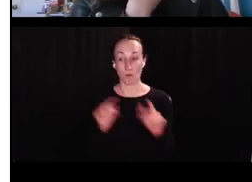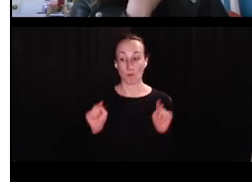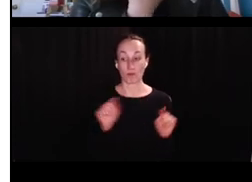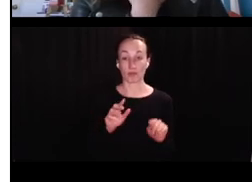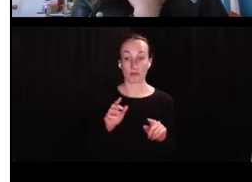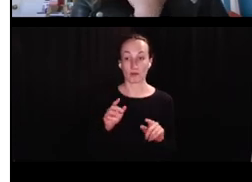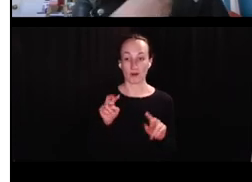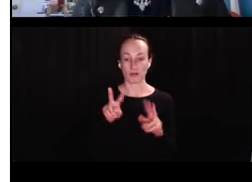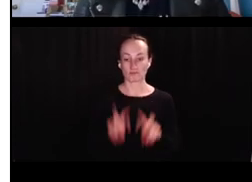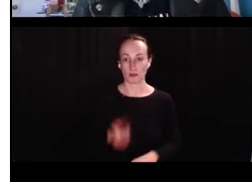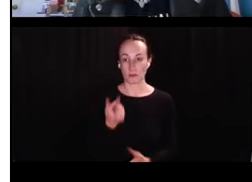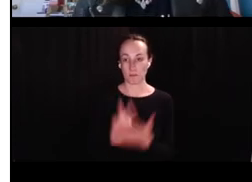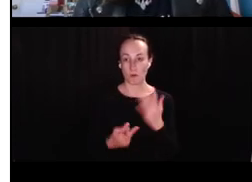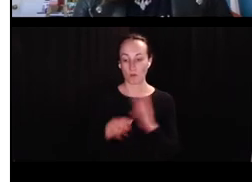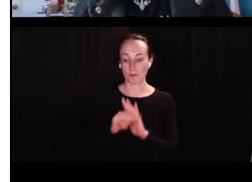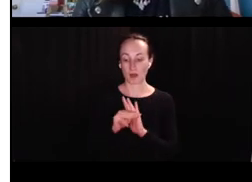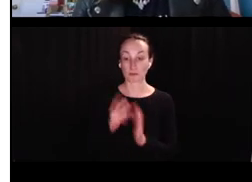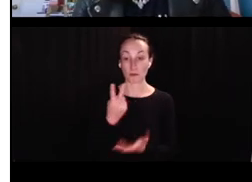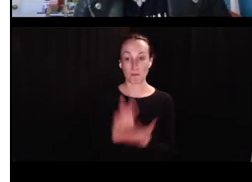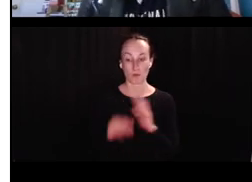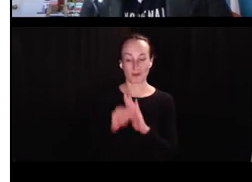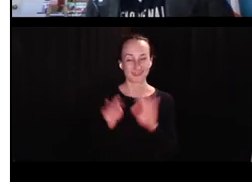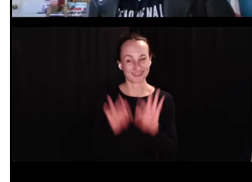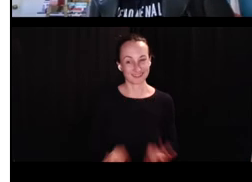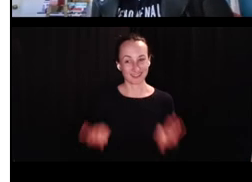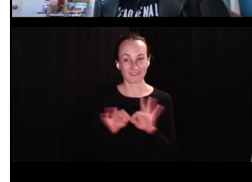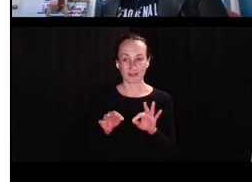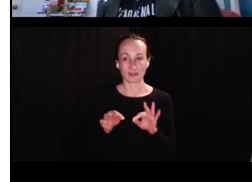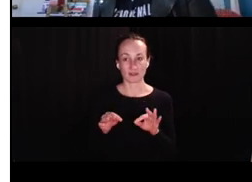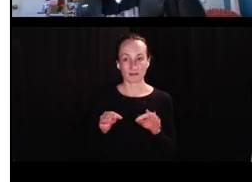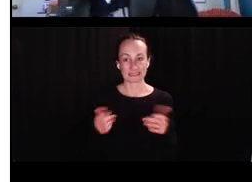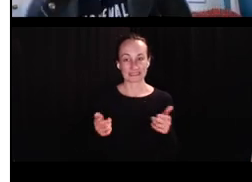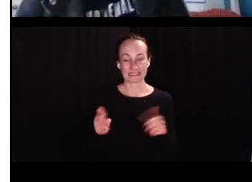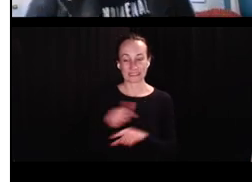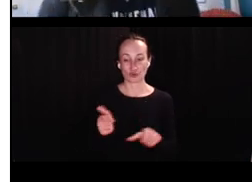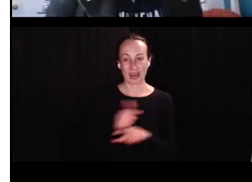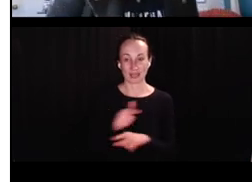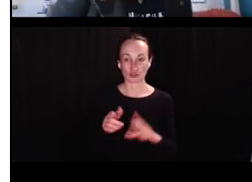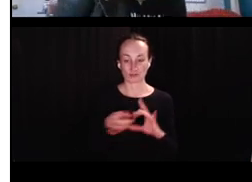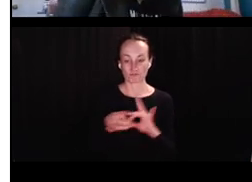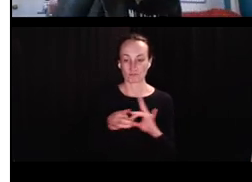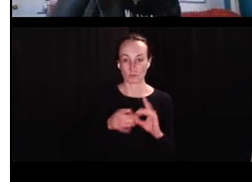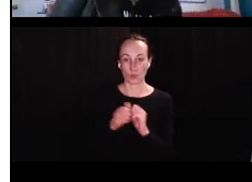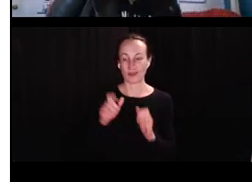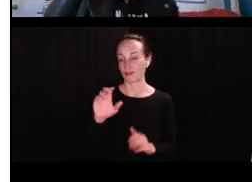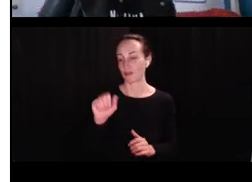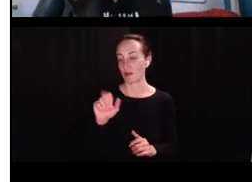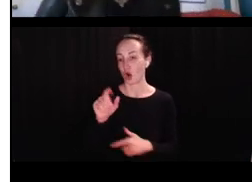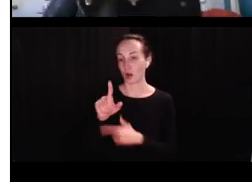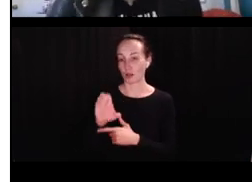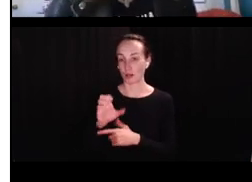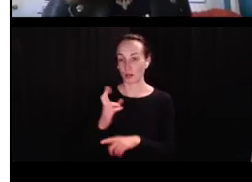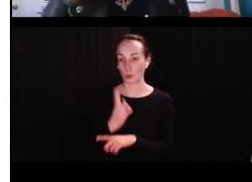is, is important. And when I did both, when I looked at both models, both models had a significant interaction